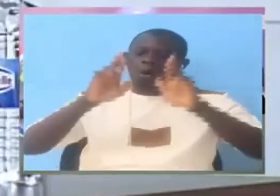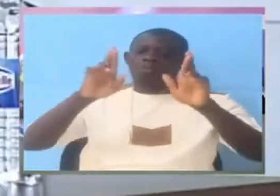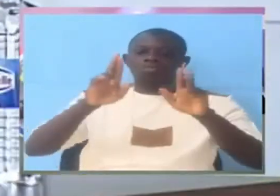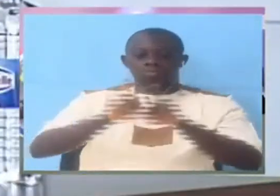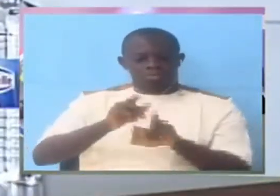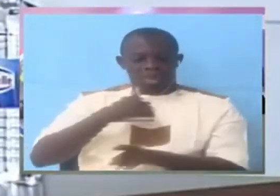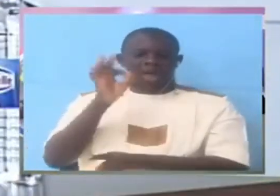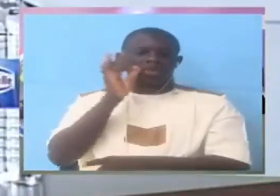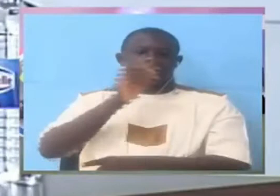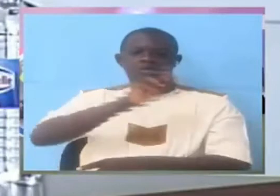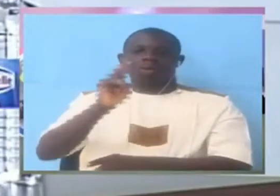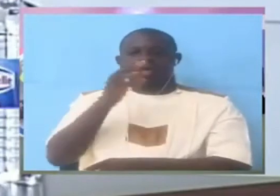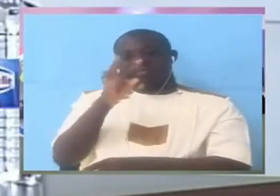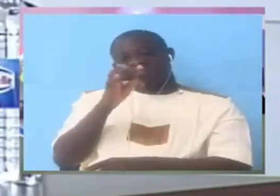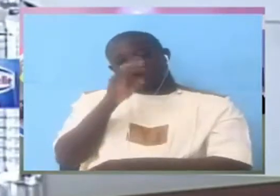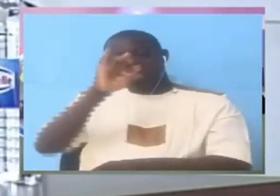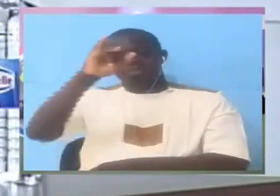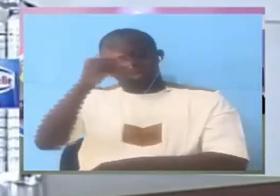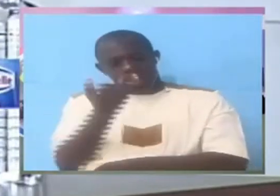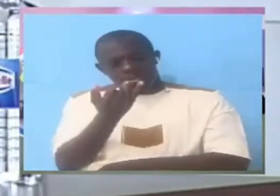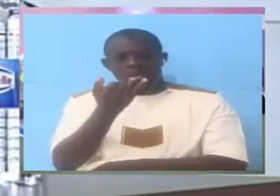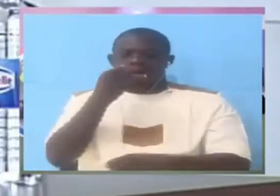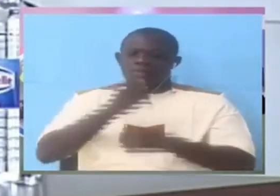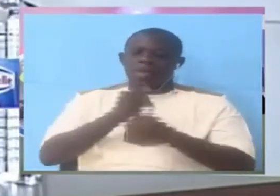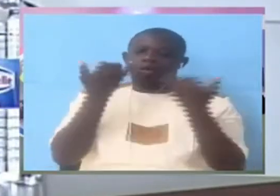If I said no it's disappointing. So I will hear